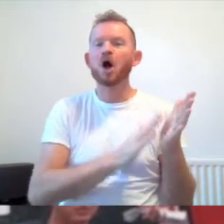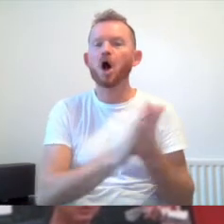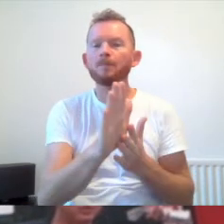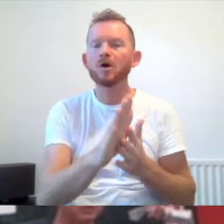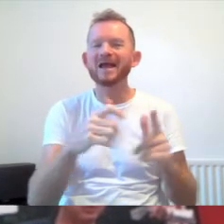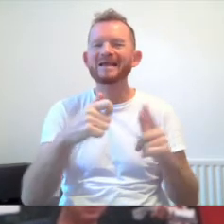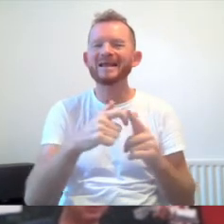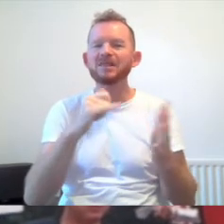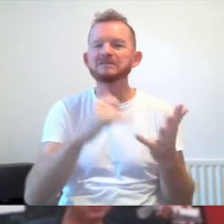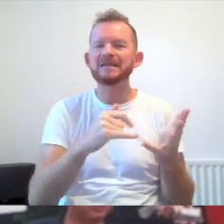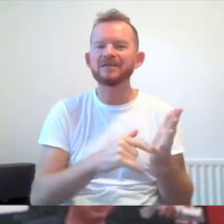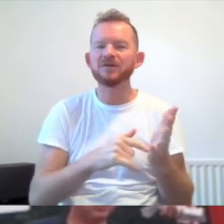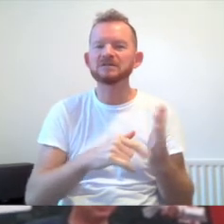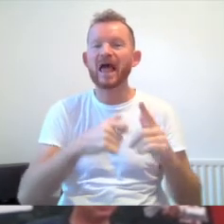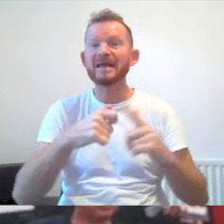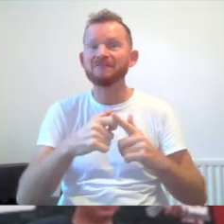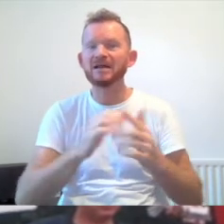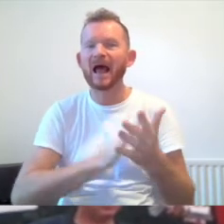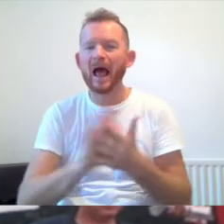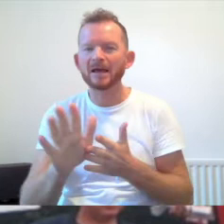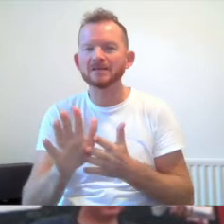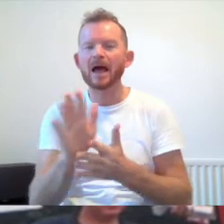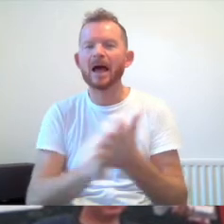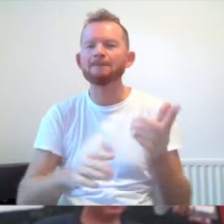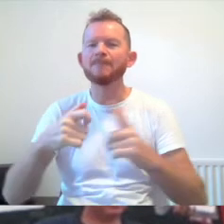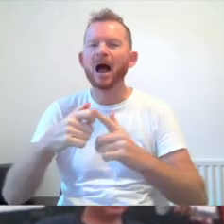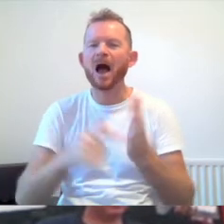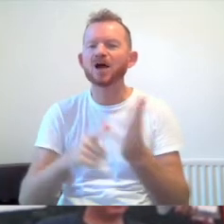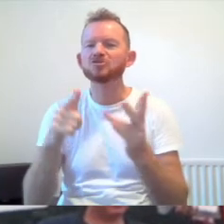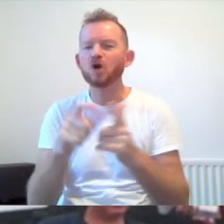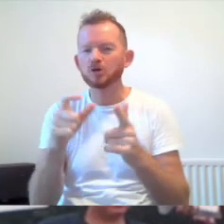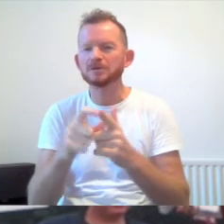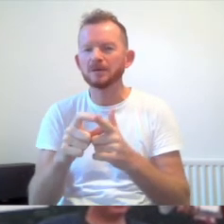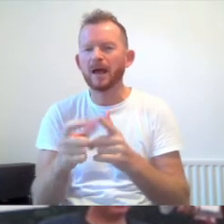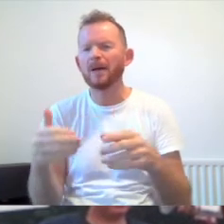Stevens, Kevin Hyatt and Mark Todd amongst many others.